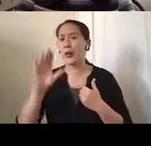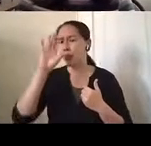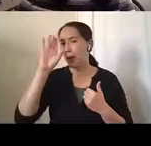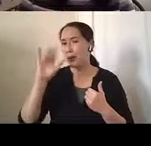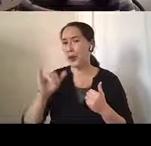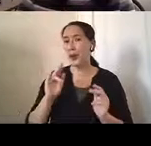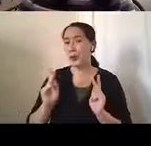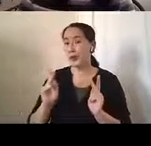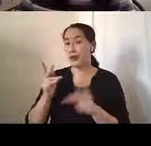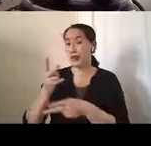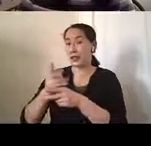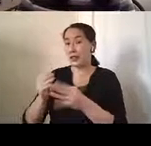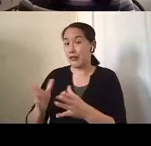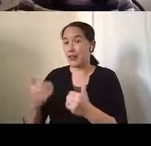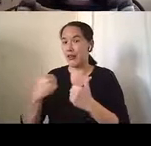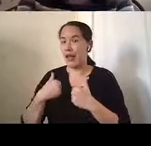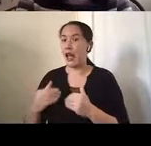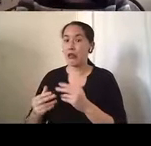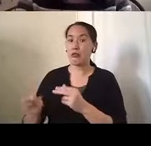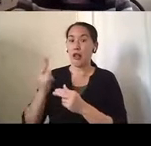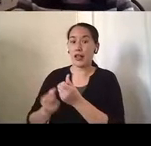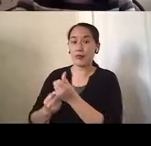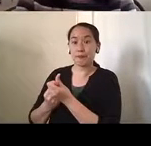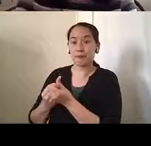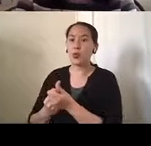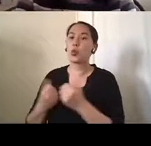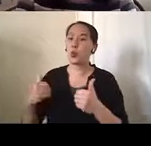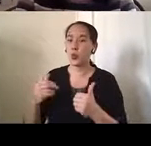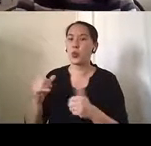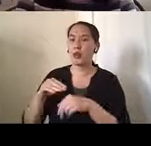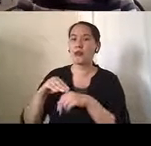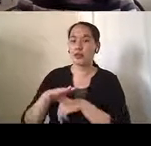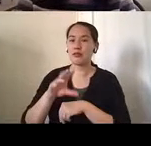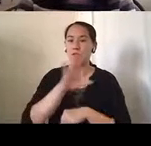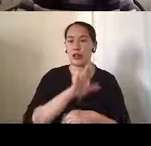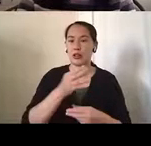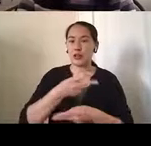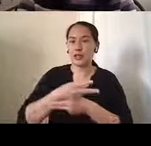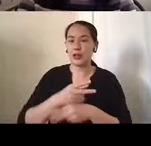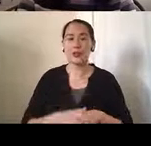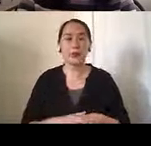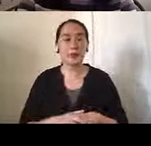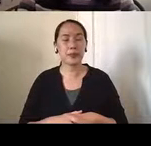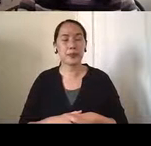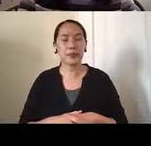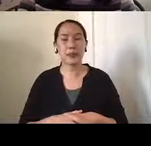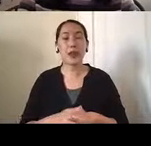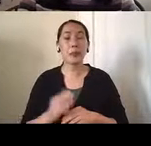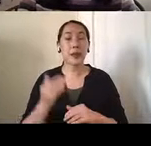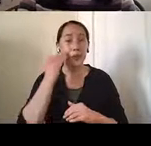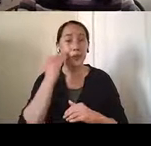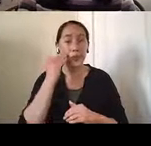burden can negatively affect the patient's care. We also want to be mindful about